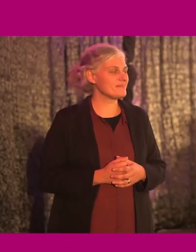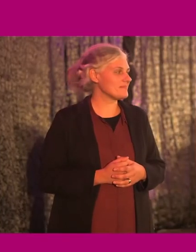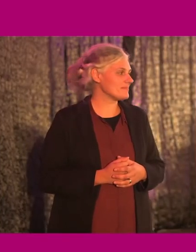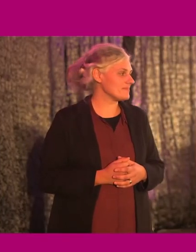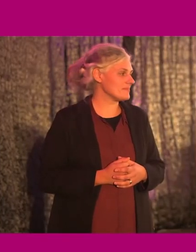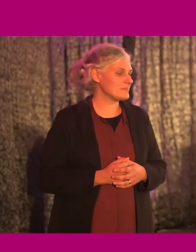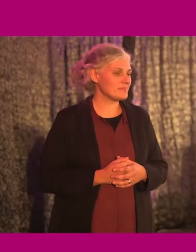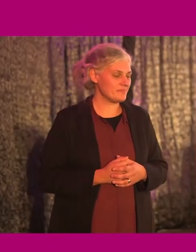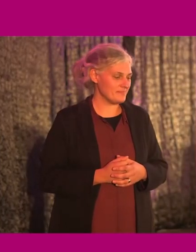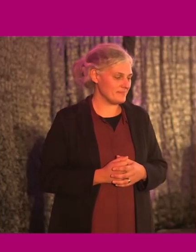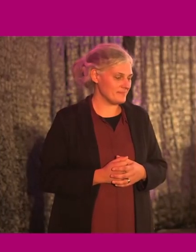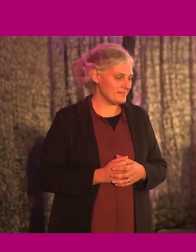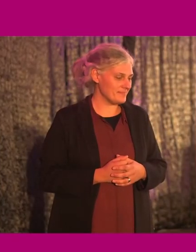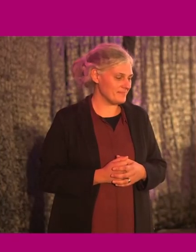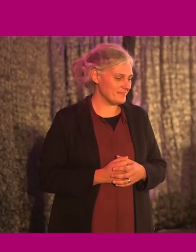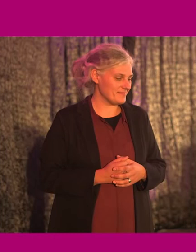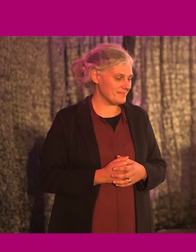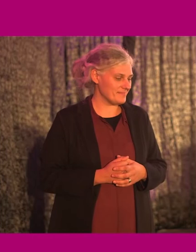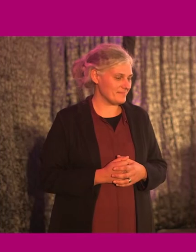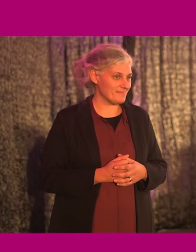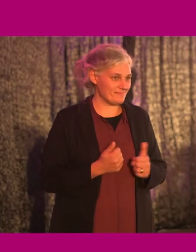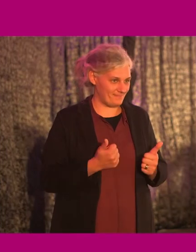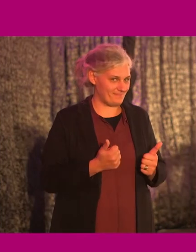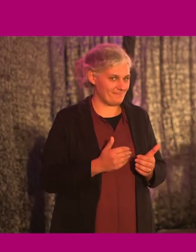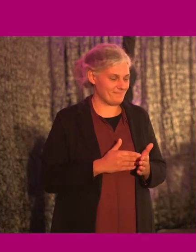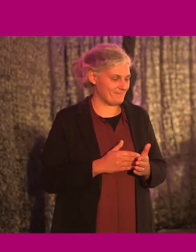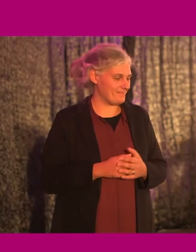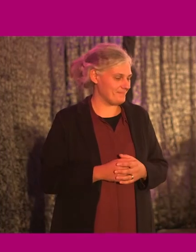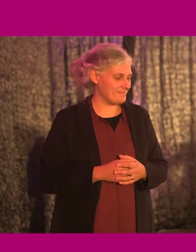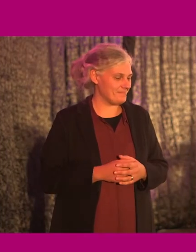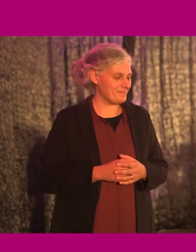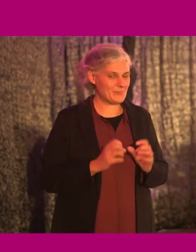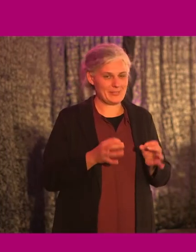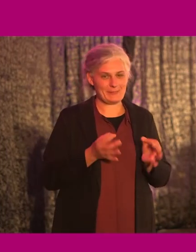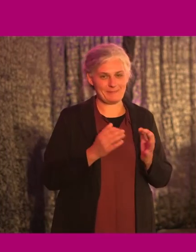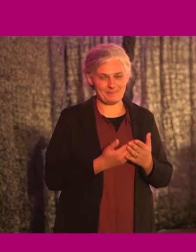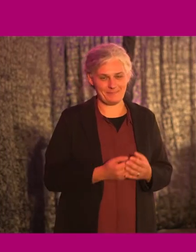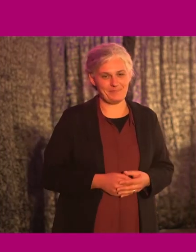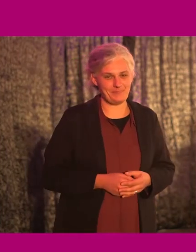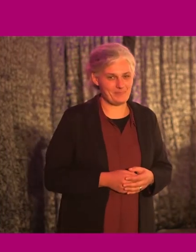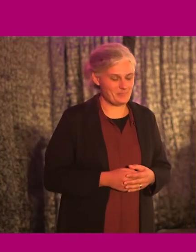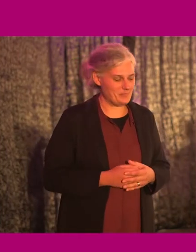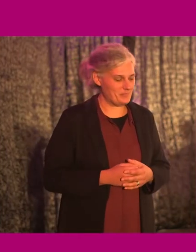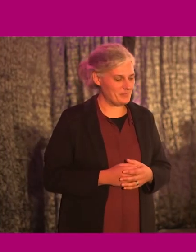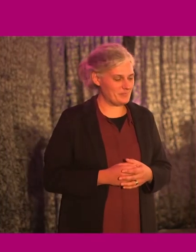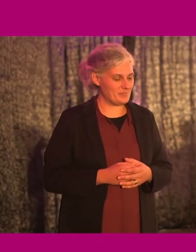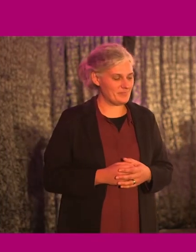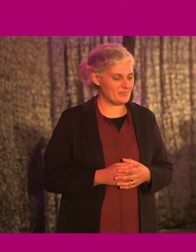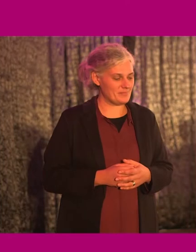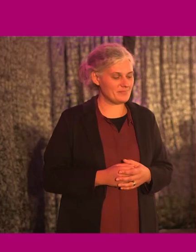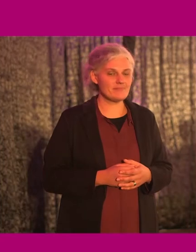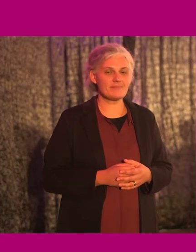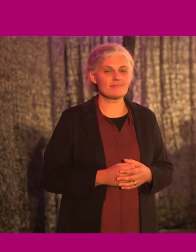Did it work? Yeah? Ah, great. Okay, thanks. Great.